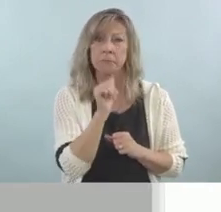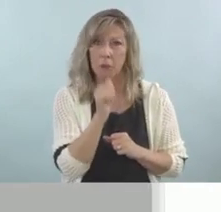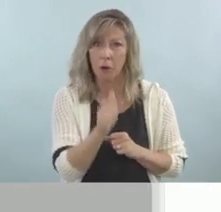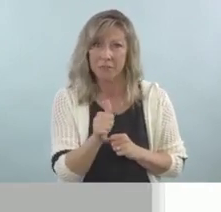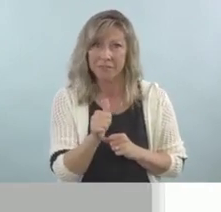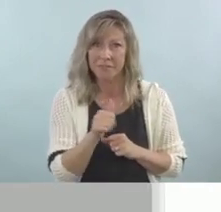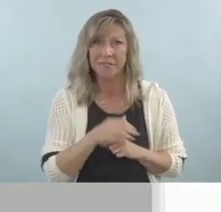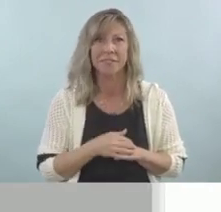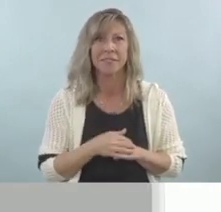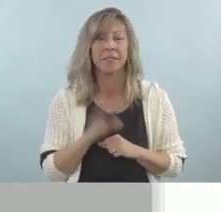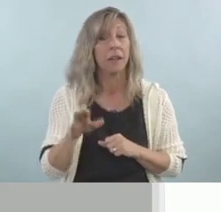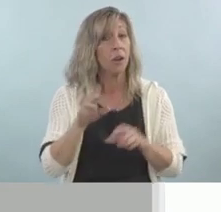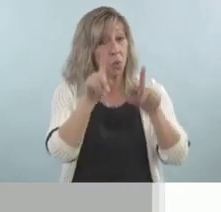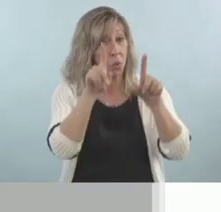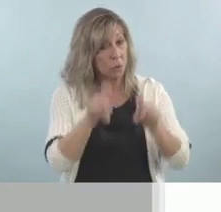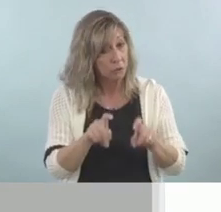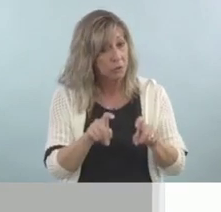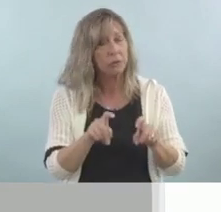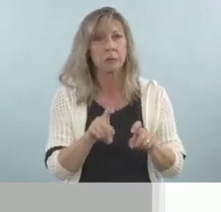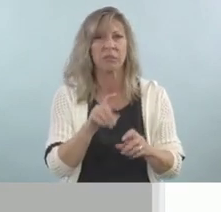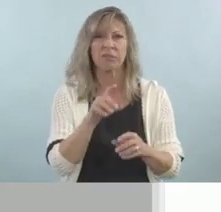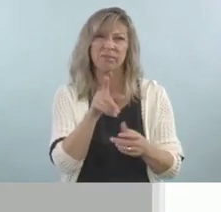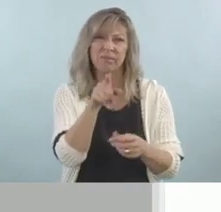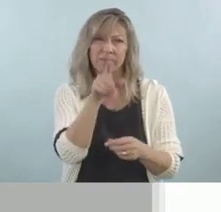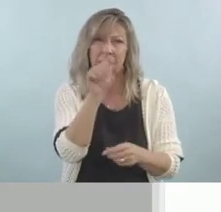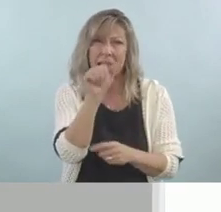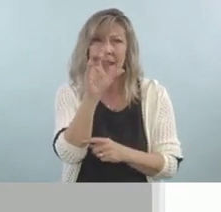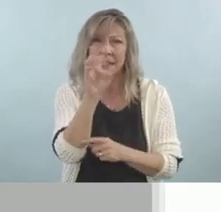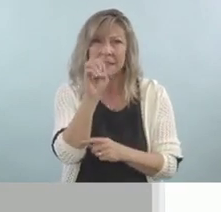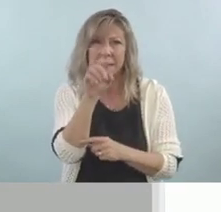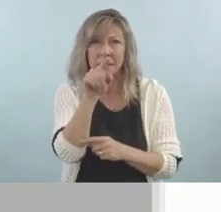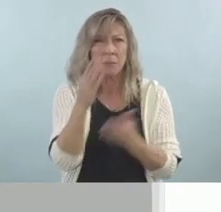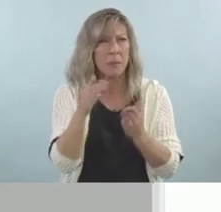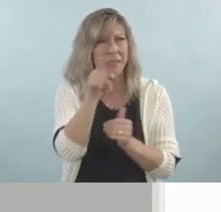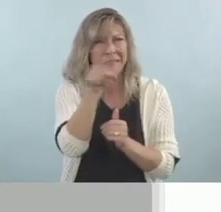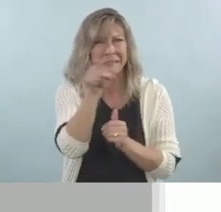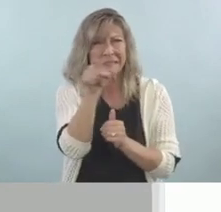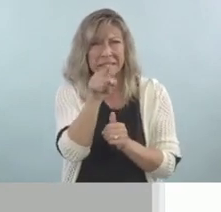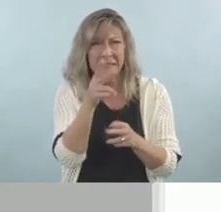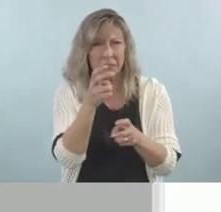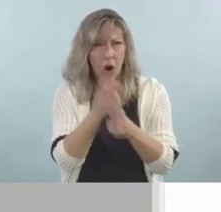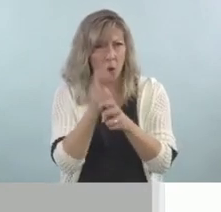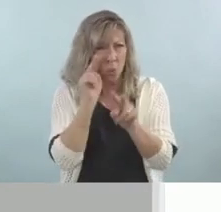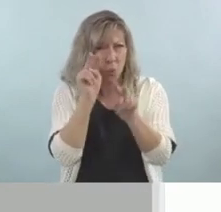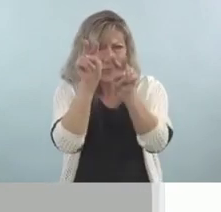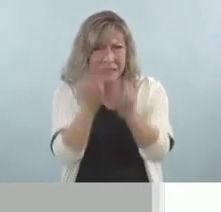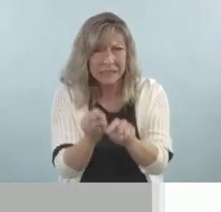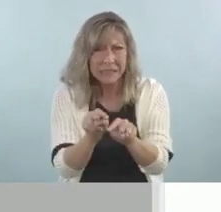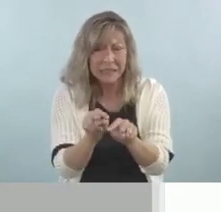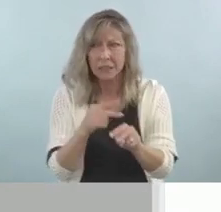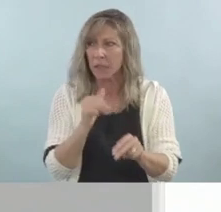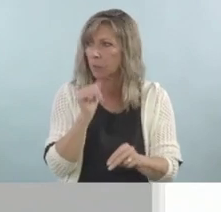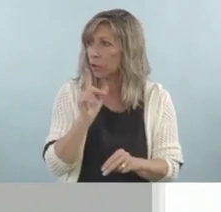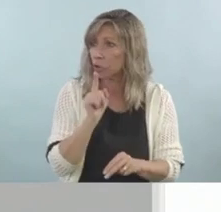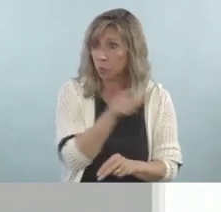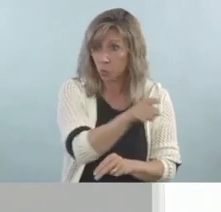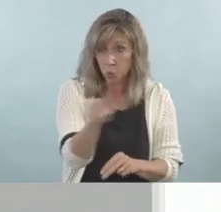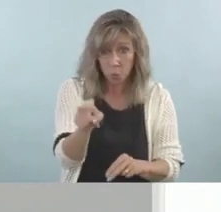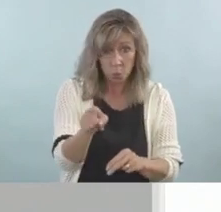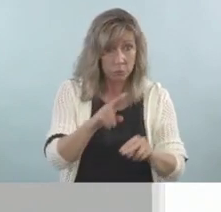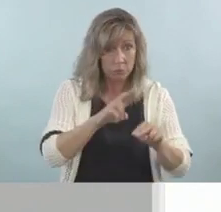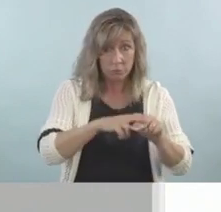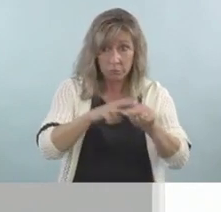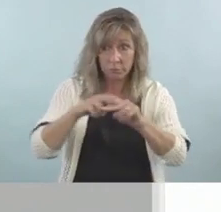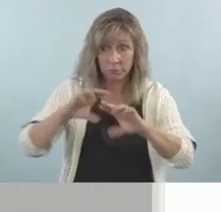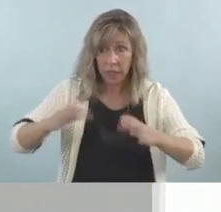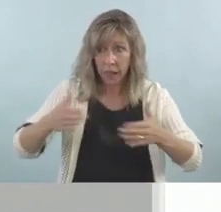the ACE questions and they may be difficult for you to see. I'm not sure if you guys are in a classroom or if you're spread apart throughout